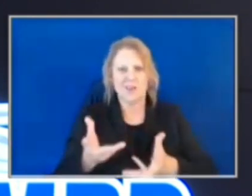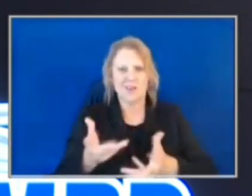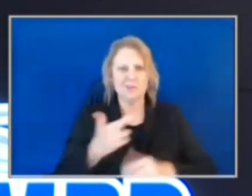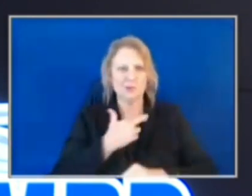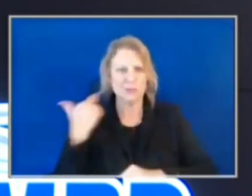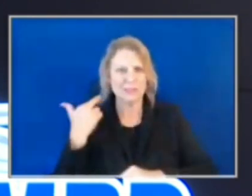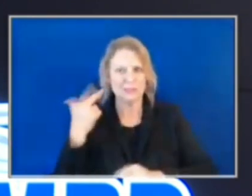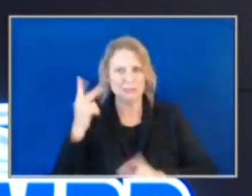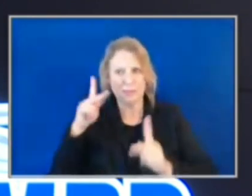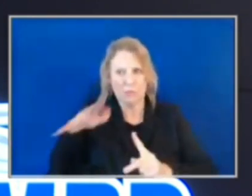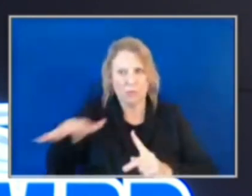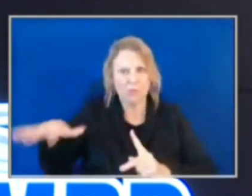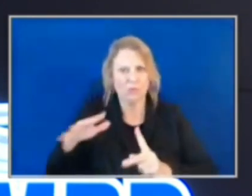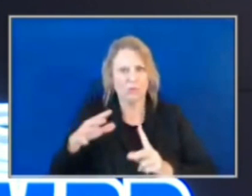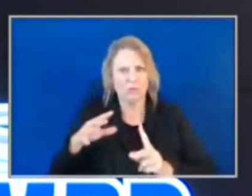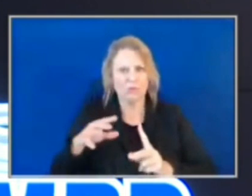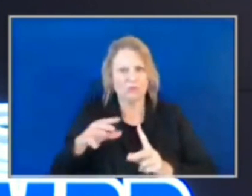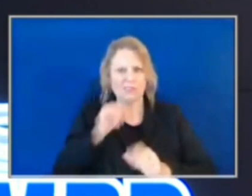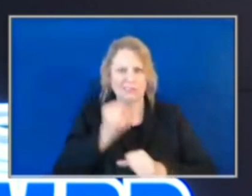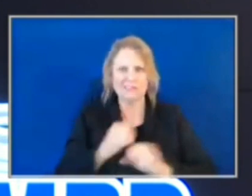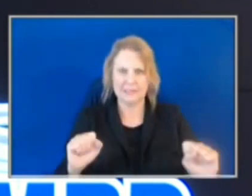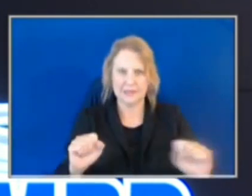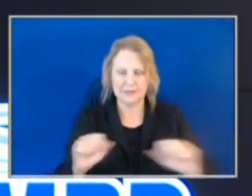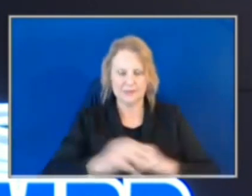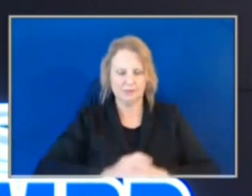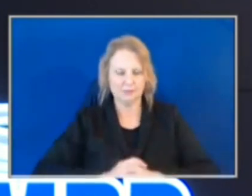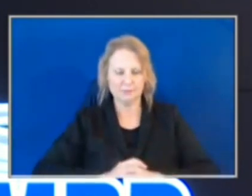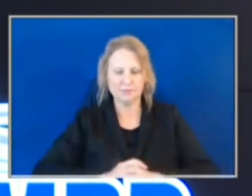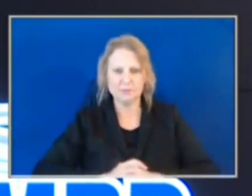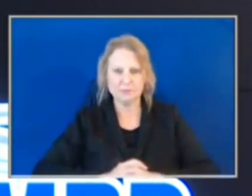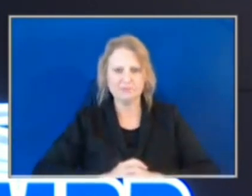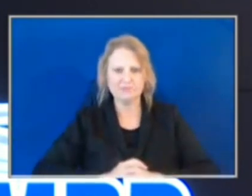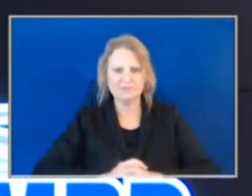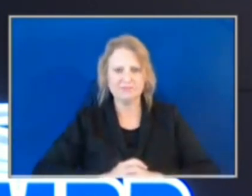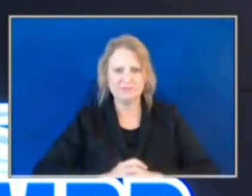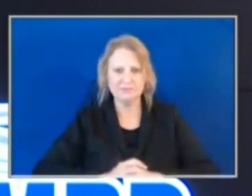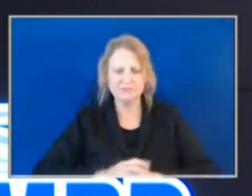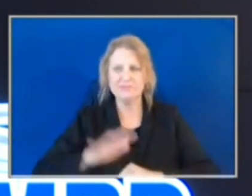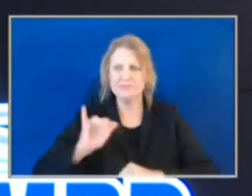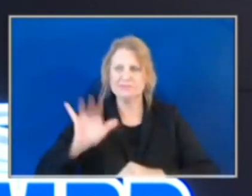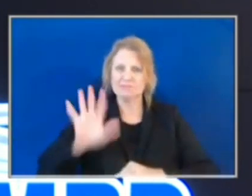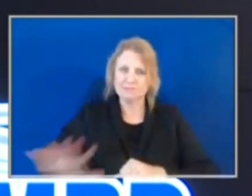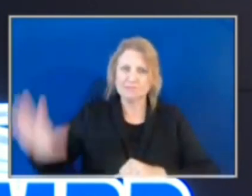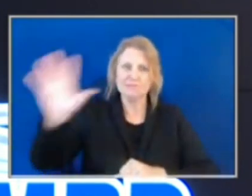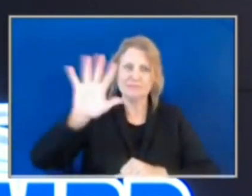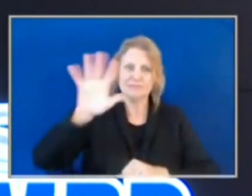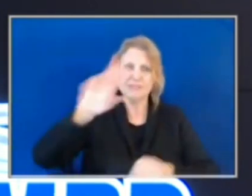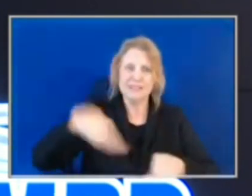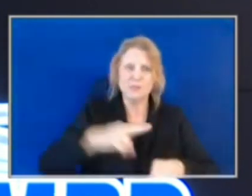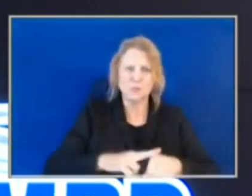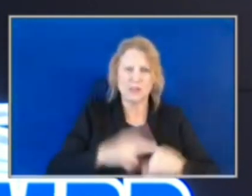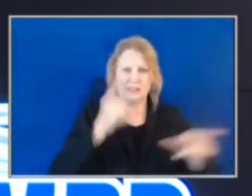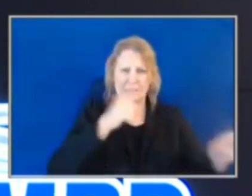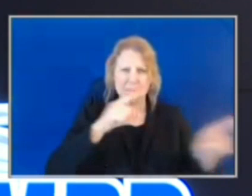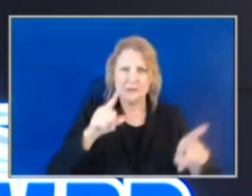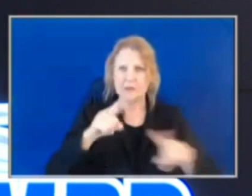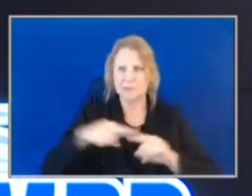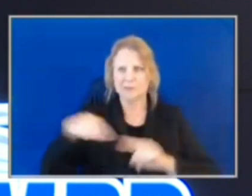safety. These takeovers have been a nationwide phenomenon, and the Charlotte area has certainly not been immune to this activity.